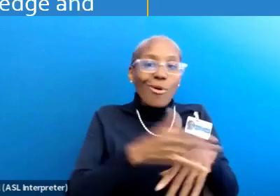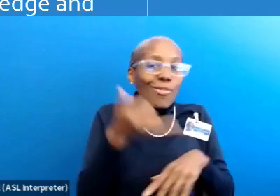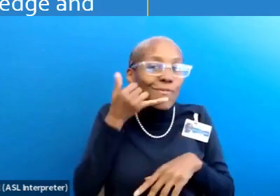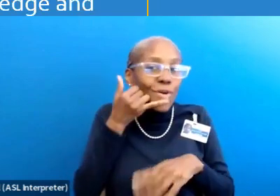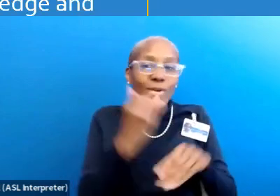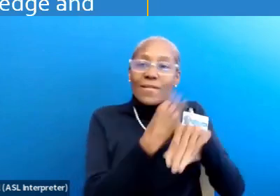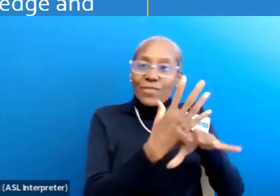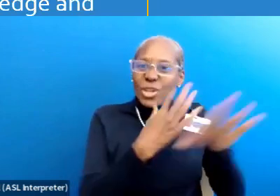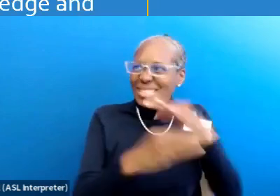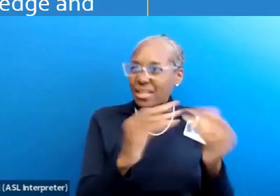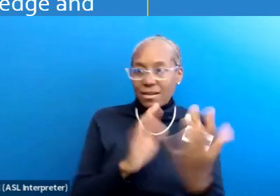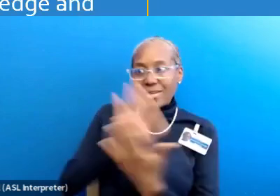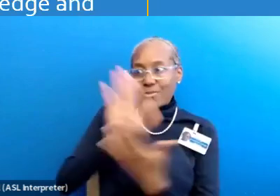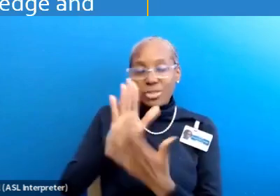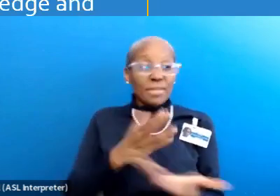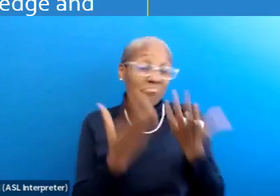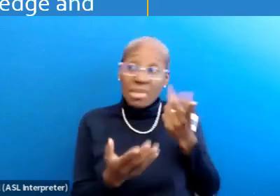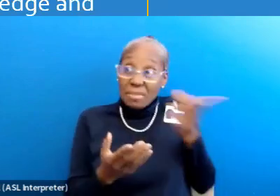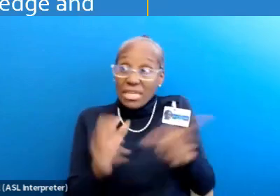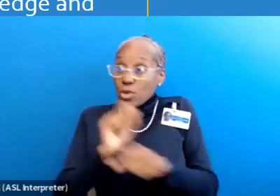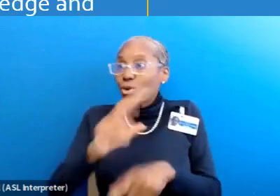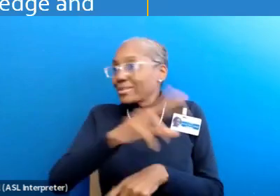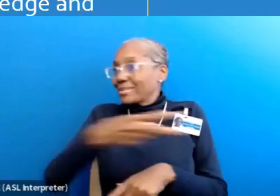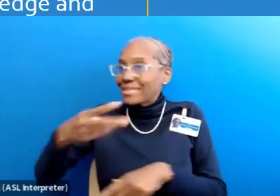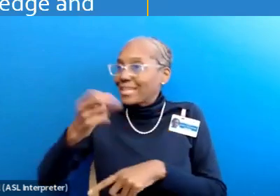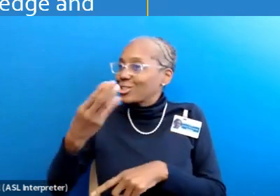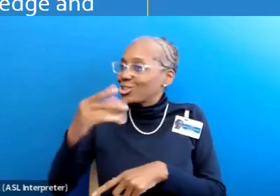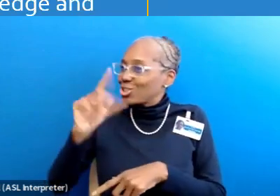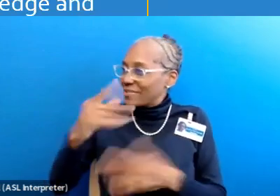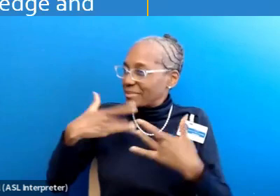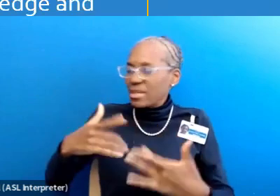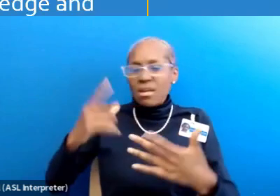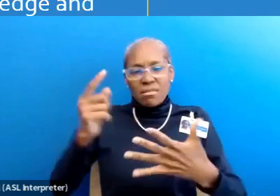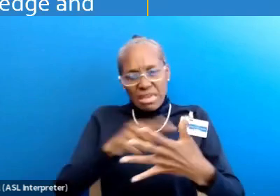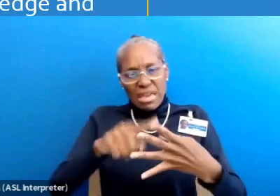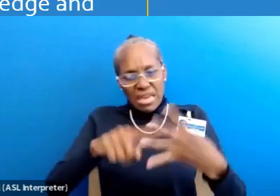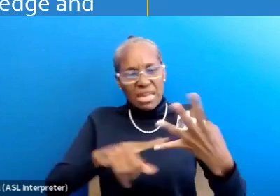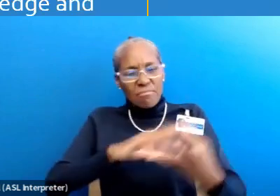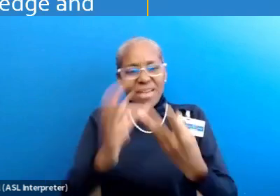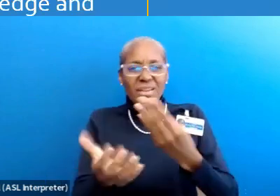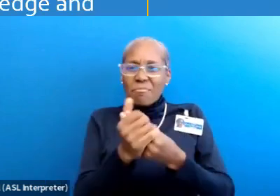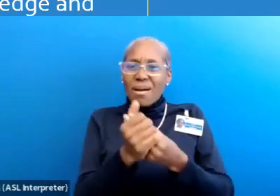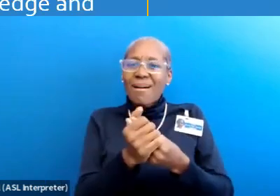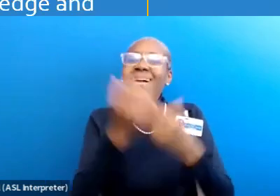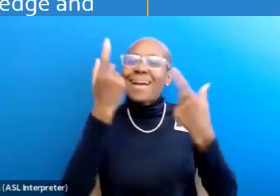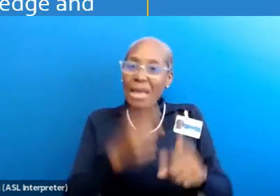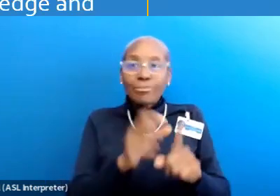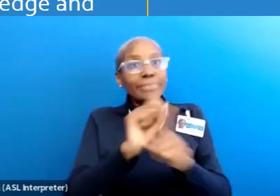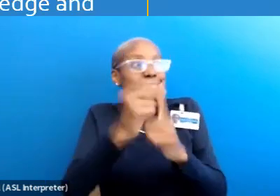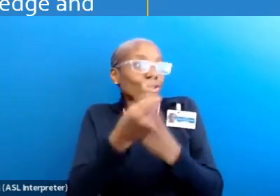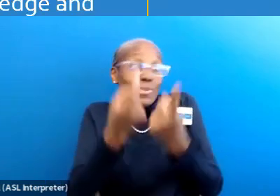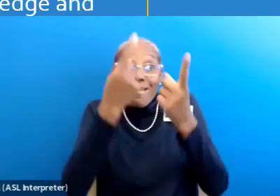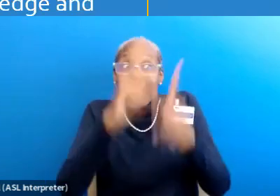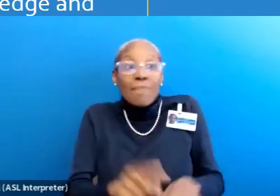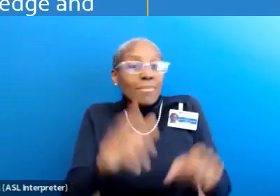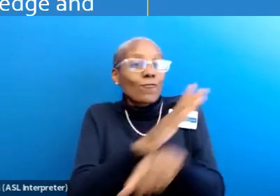video than in person, or maybe because he worked second shift. Those things may have combined to create the circumstances for him to